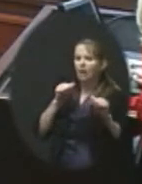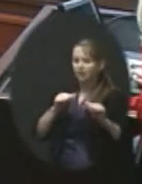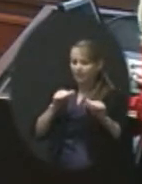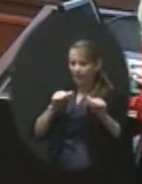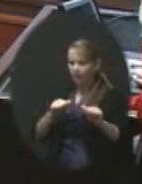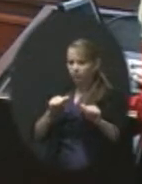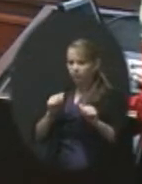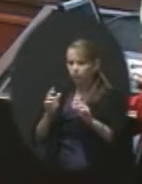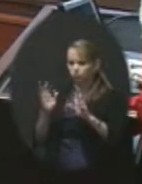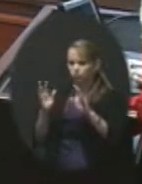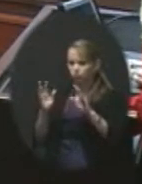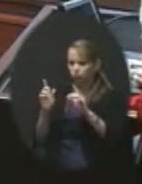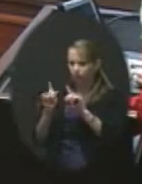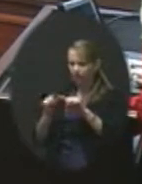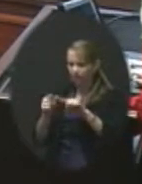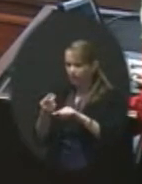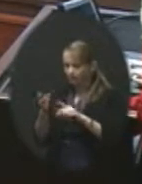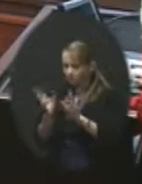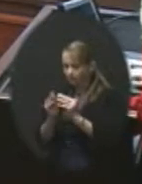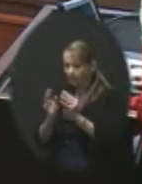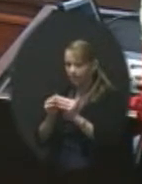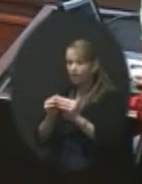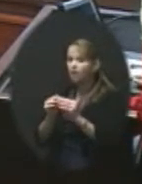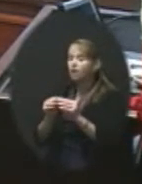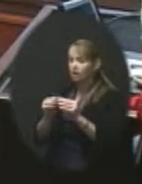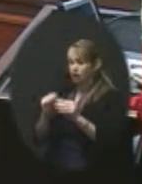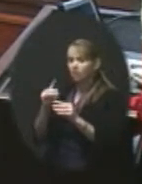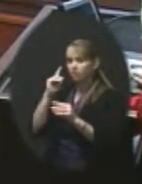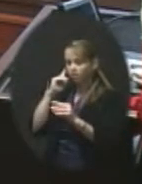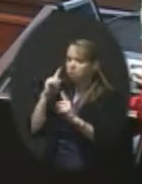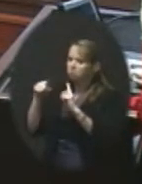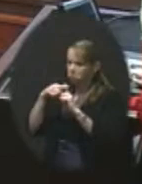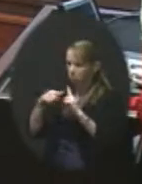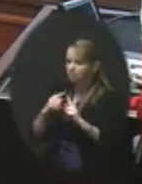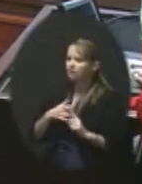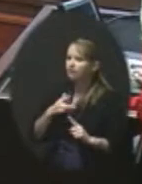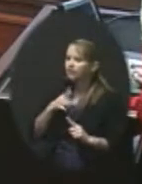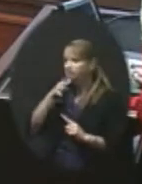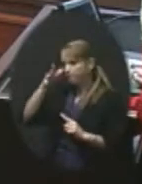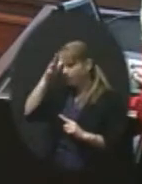very positive. They asked great questions and I felt like they were answered.